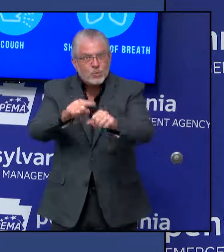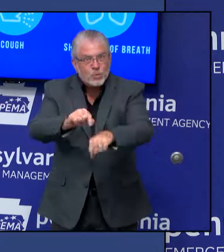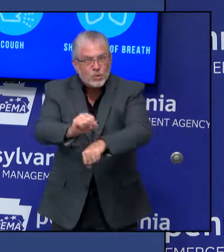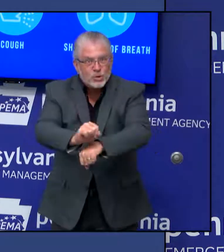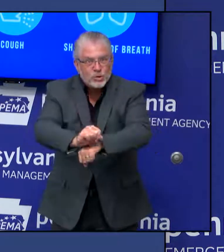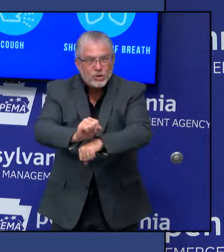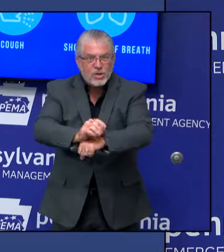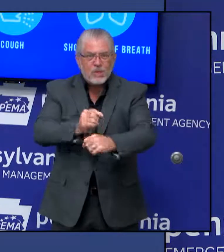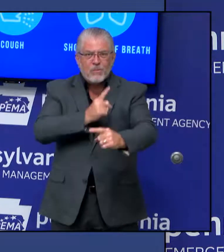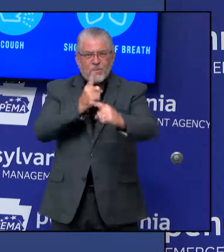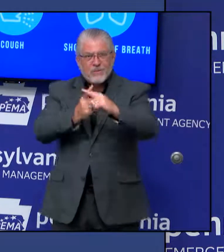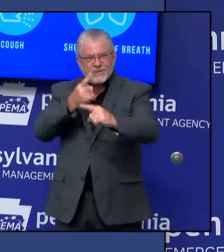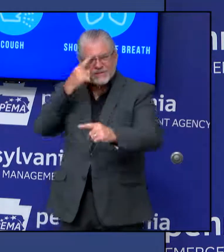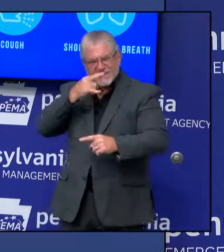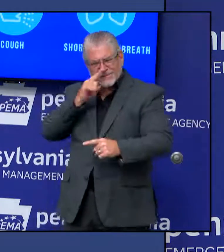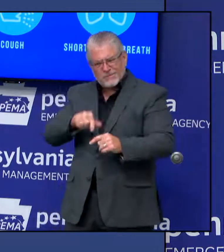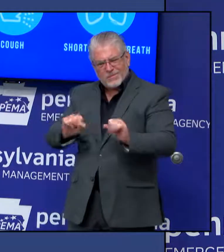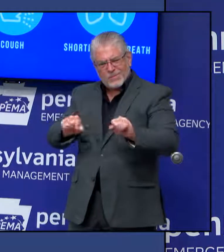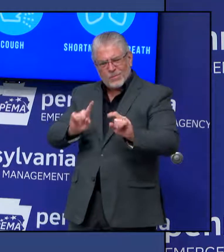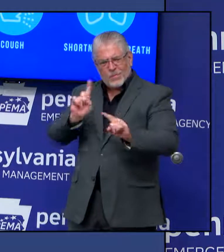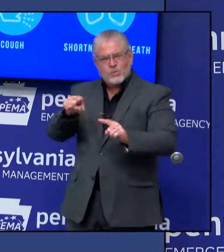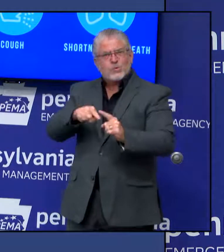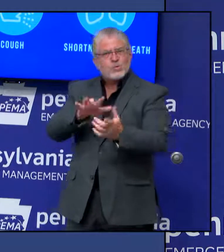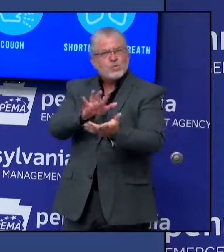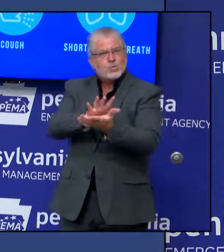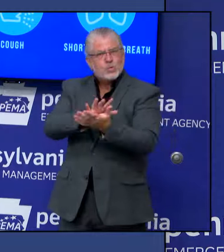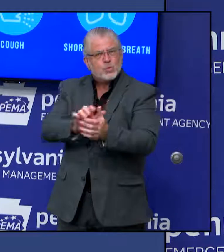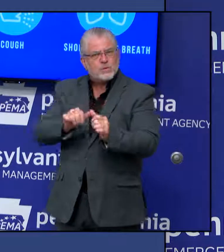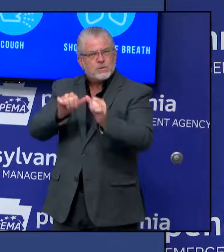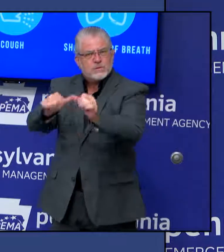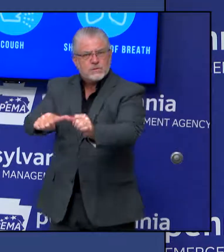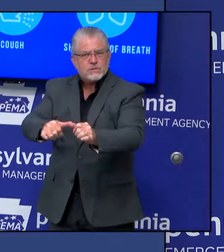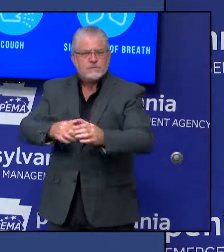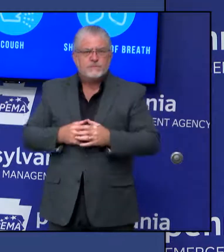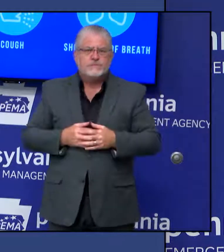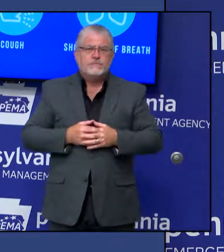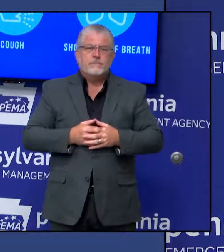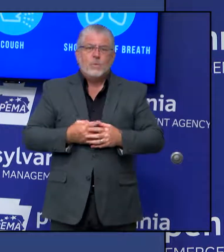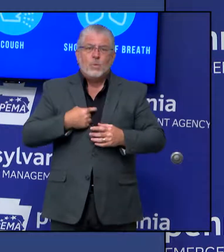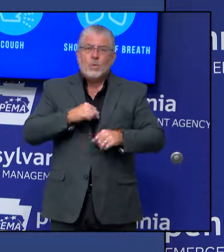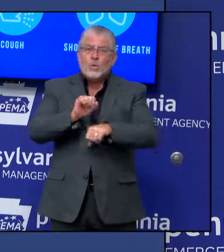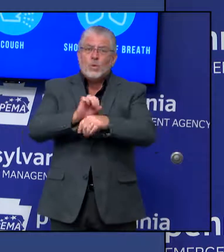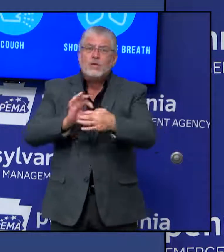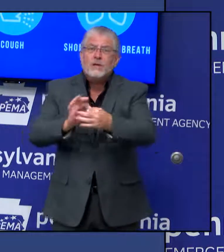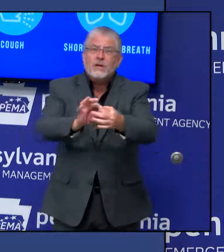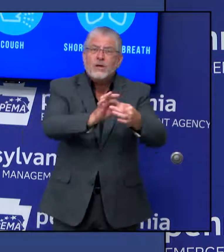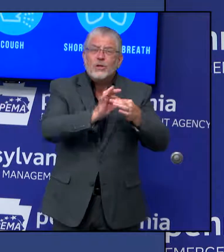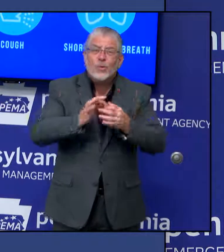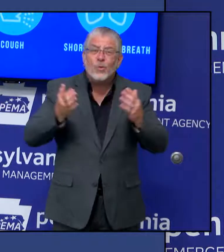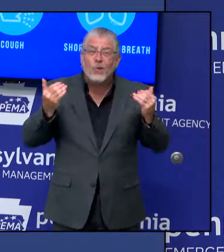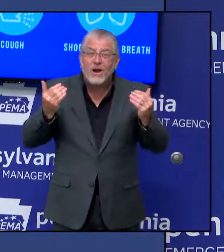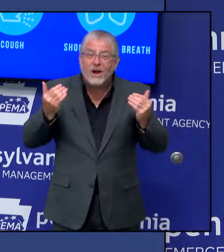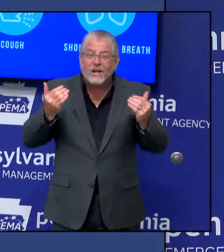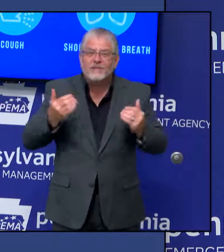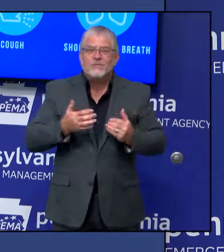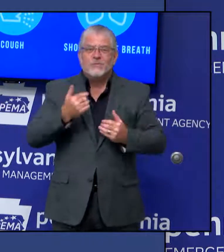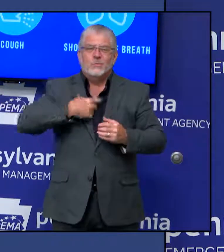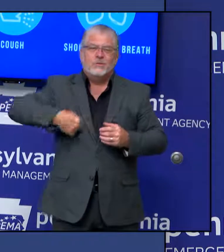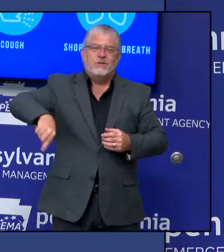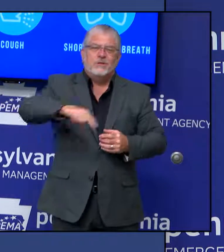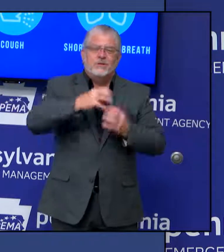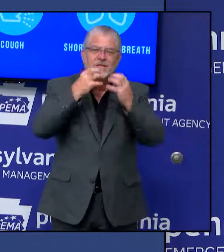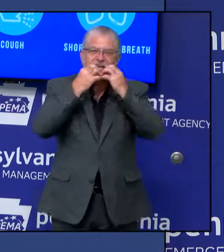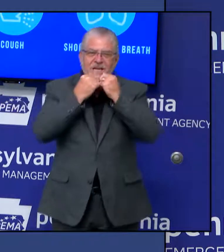Pennsylvanians are united because we know that we have a collective responsibility to stop the spread of COVID